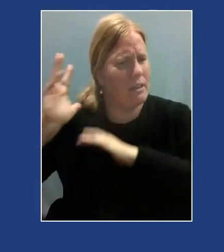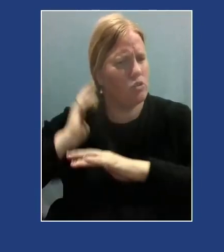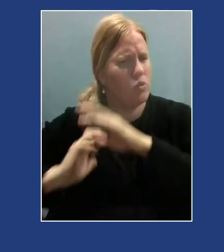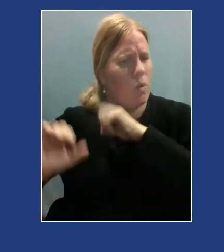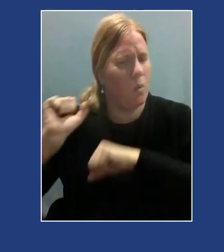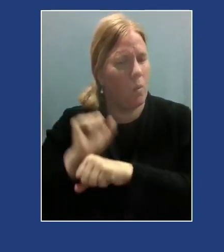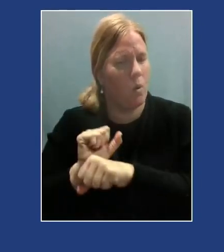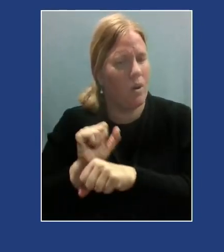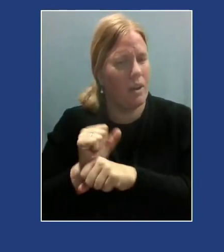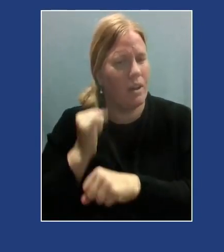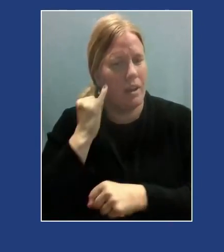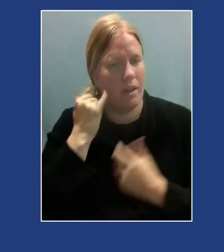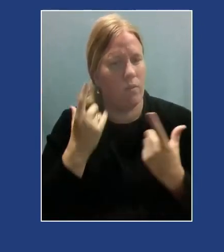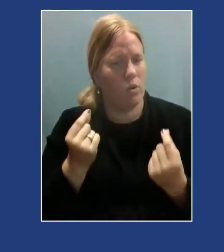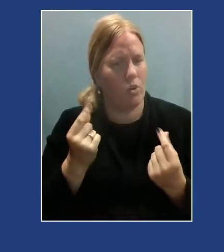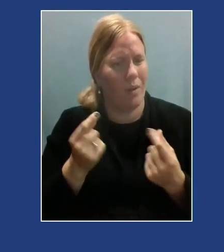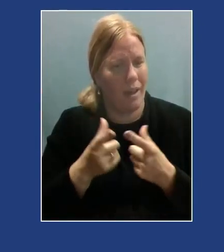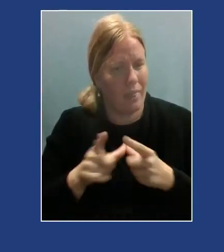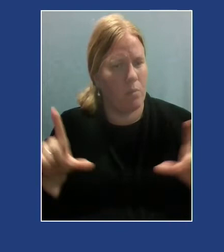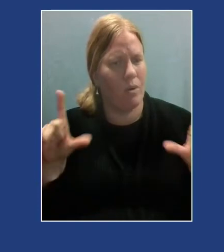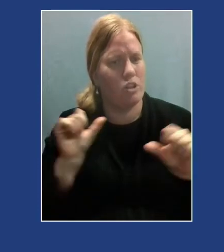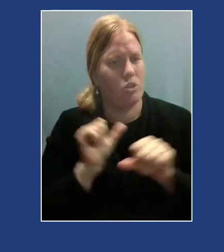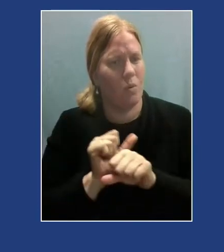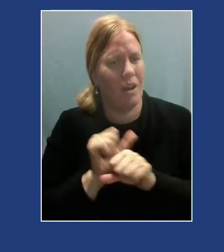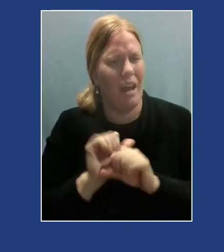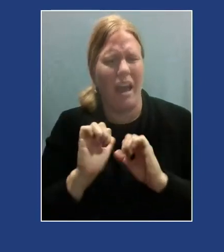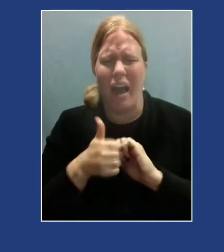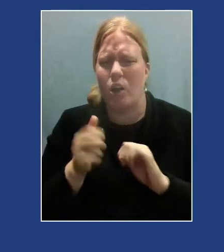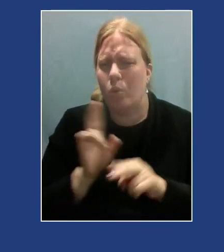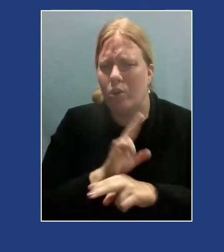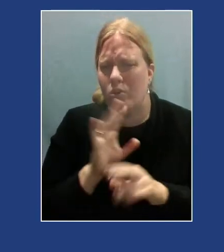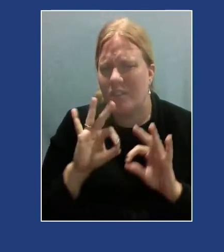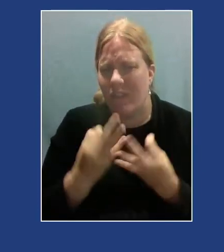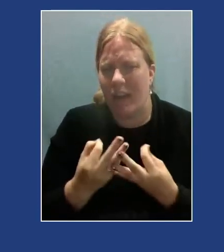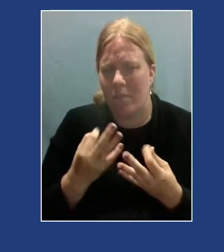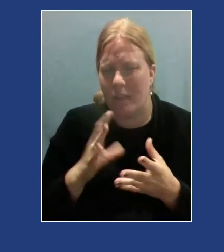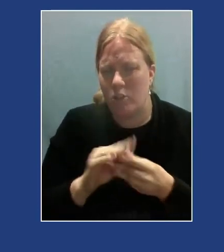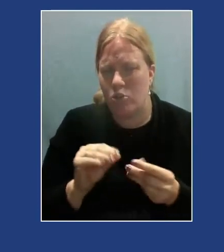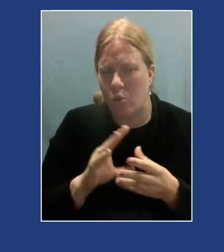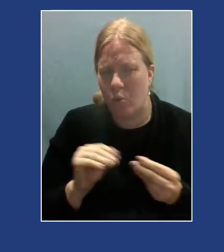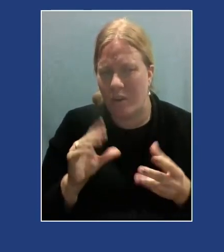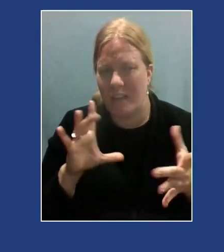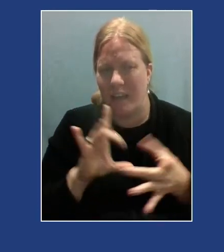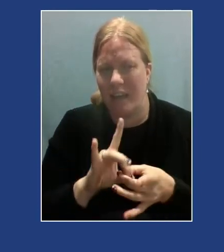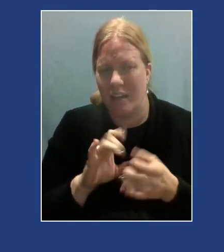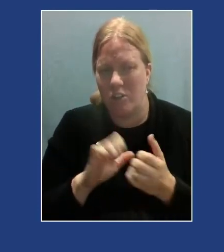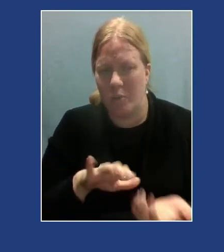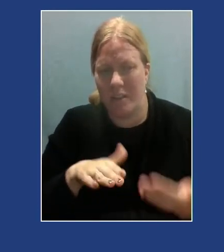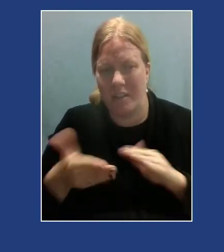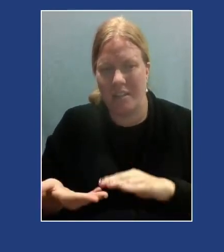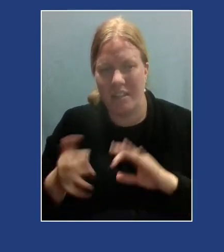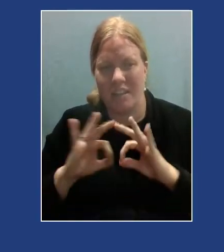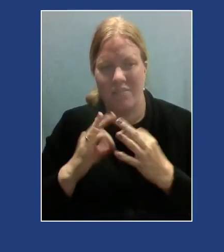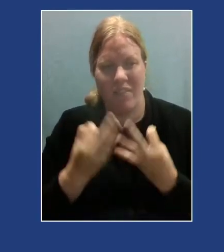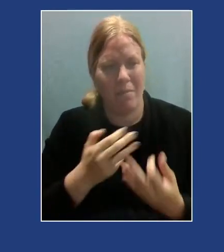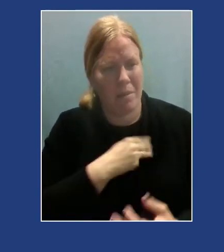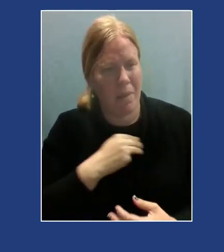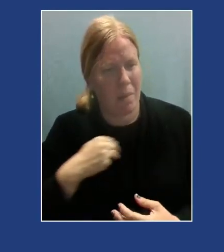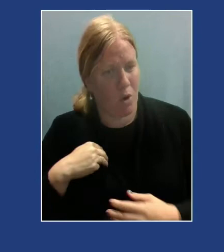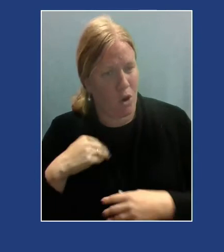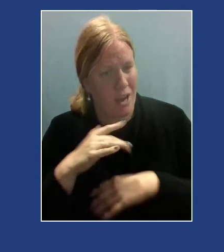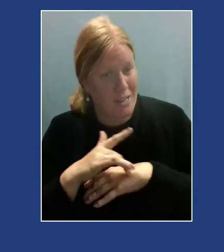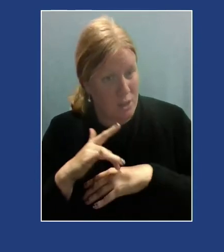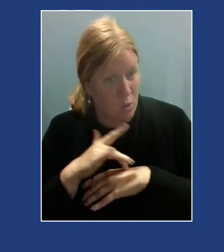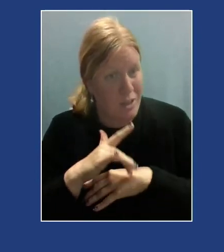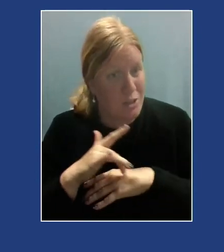if we're doing liberation work? How do we use family stories? How do we use a connection with the deceased family member as a resource and as